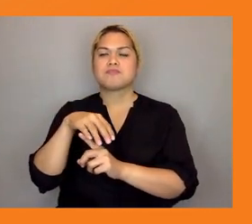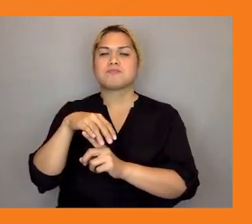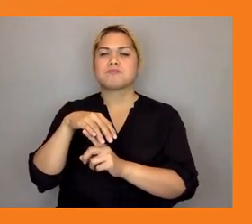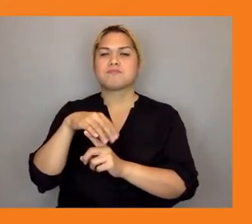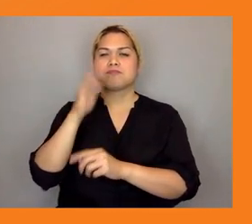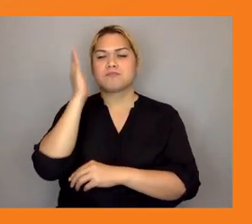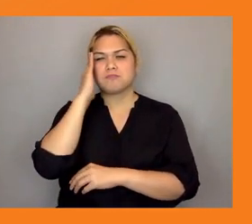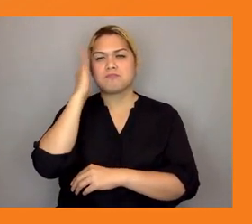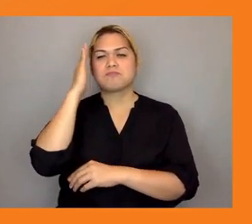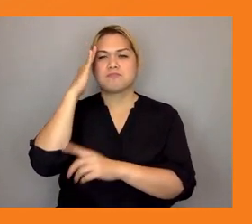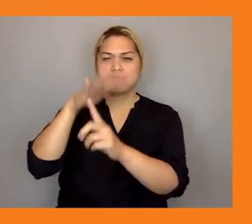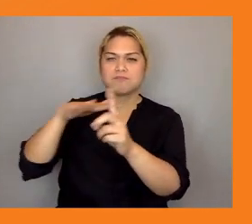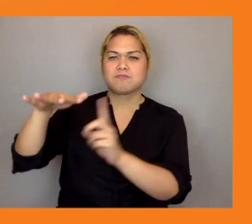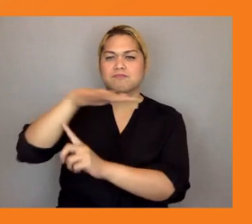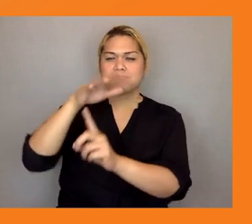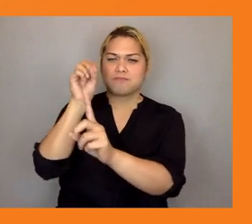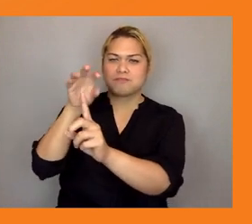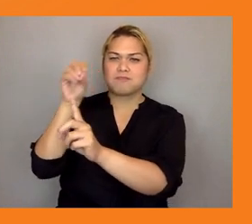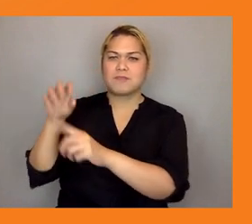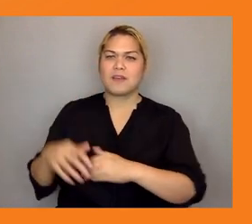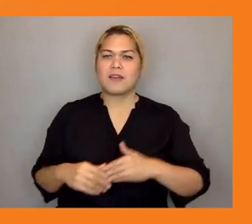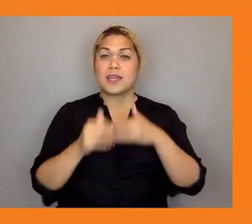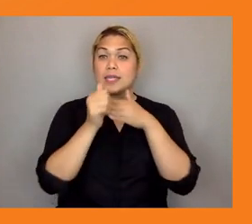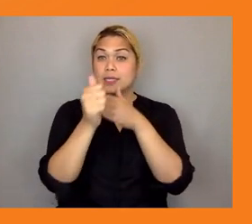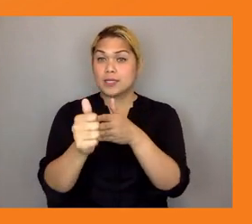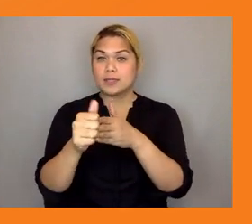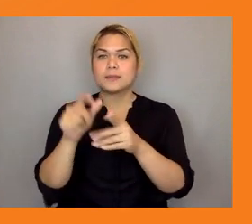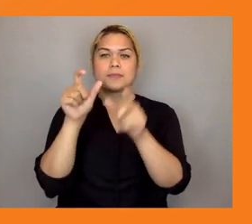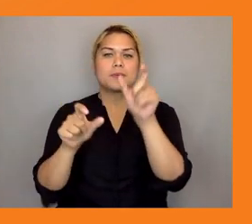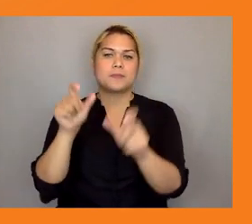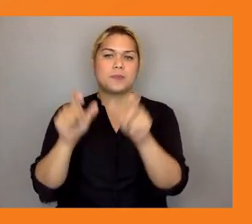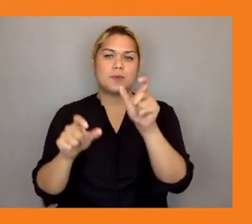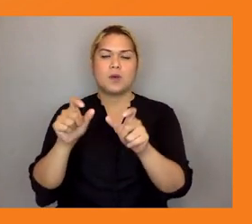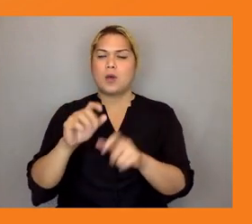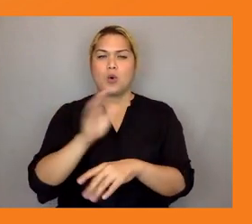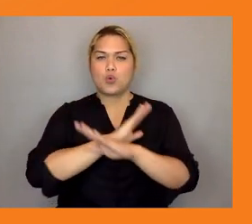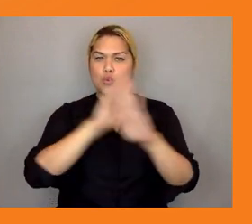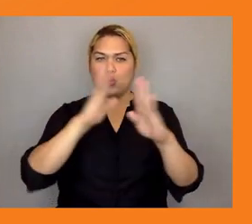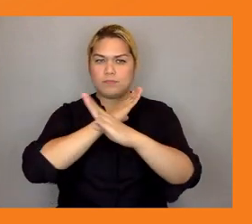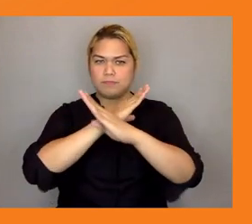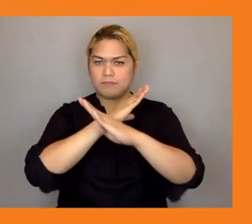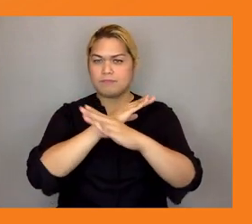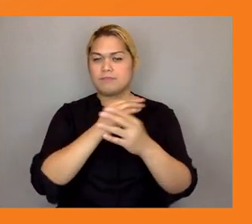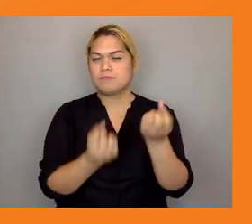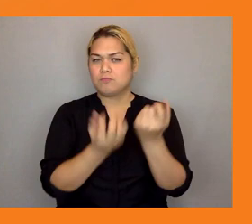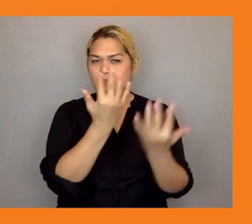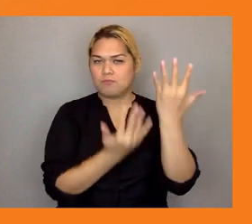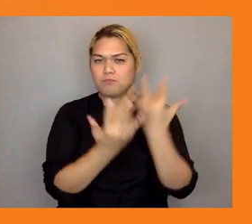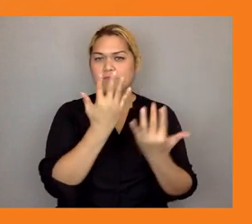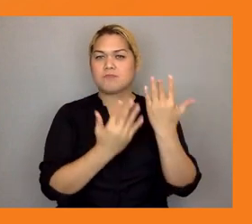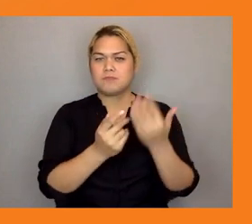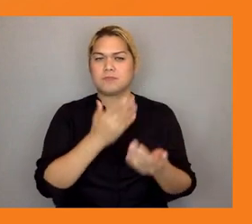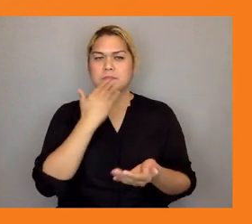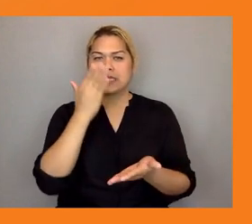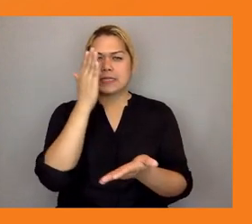citizens they will not be burning trash anymore because it brings uh bad health impacts in contrast i think um even